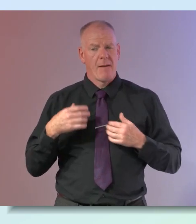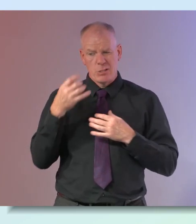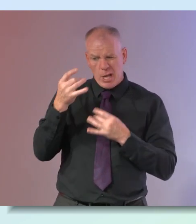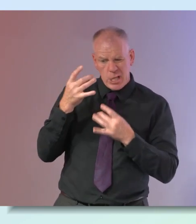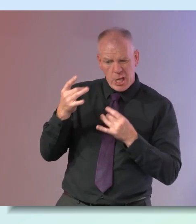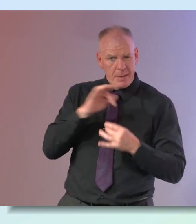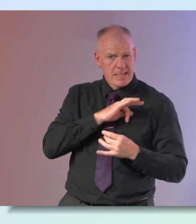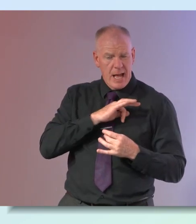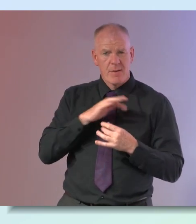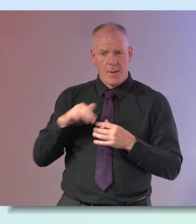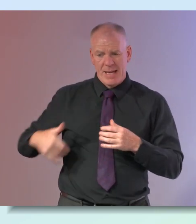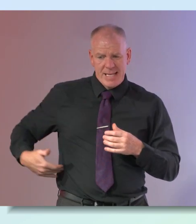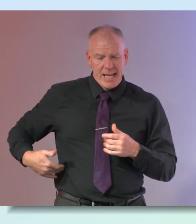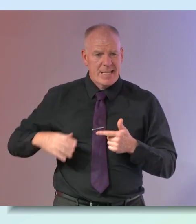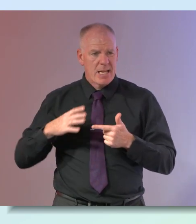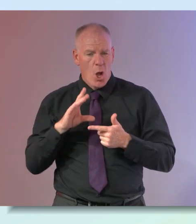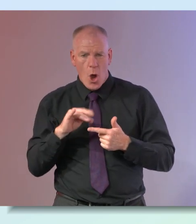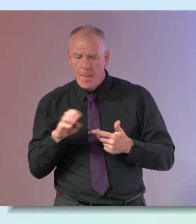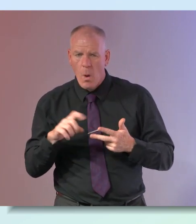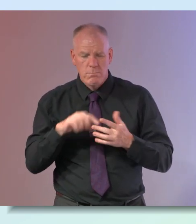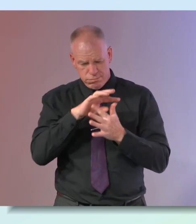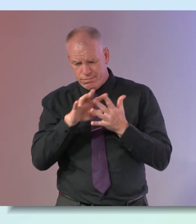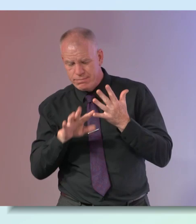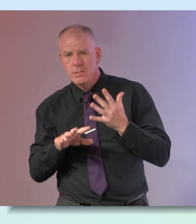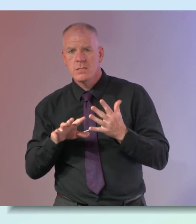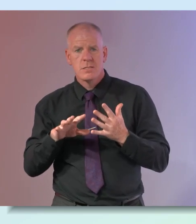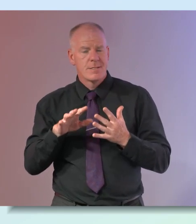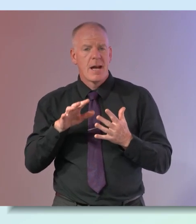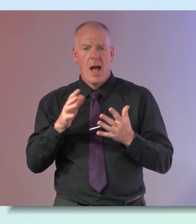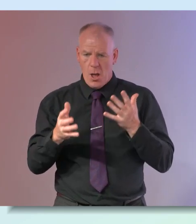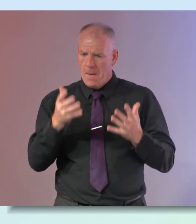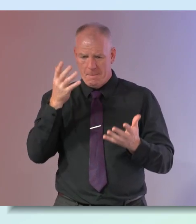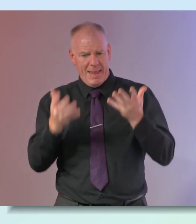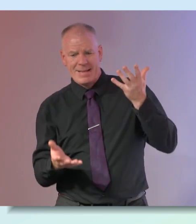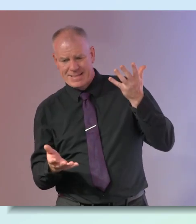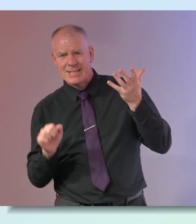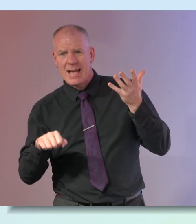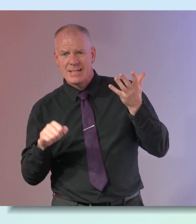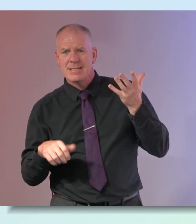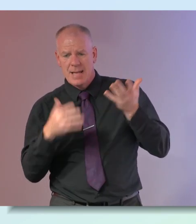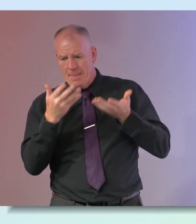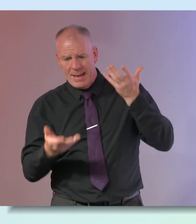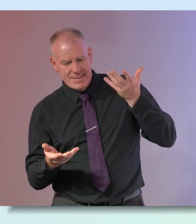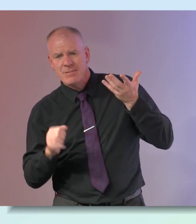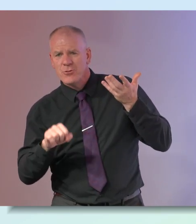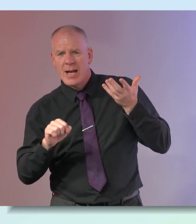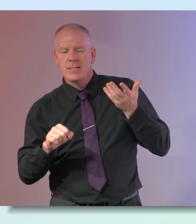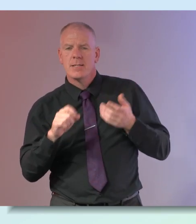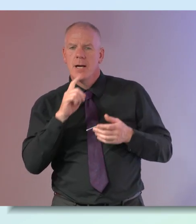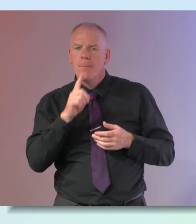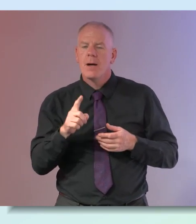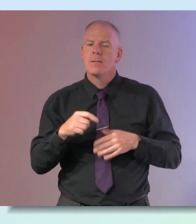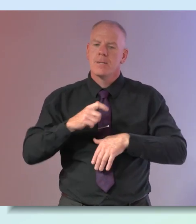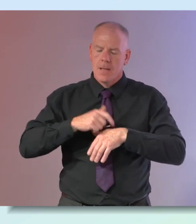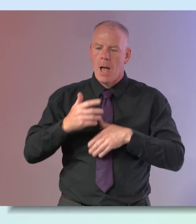done from kidney to hormone to all of them things and there was an unbalance there and things so maybe that was but as time